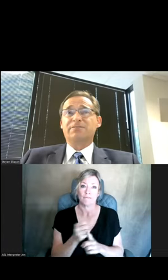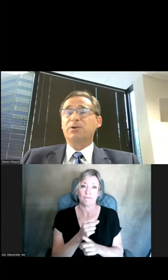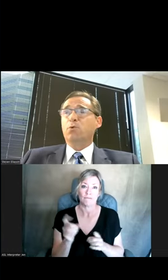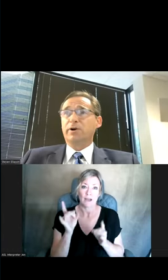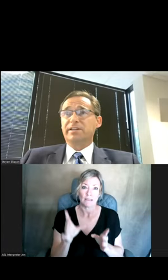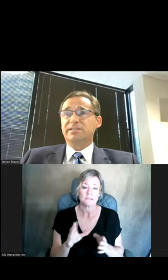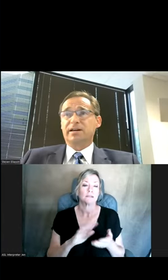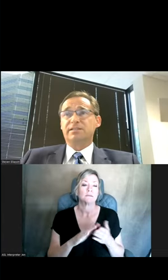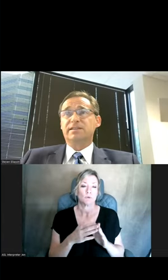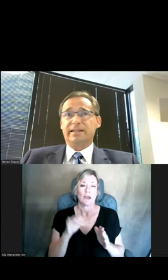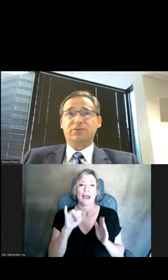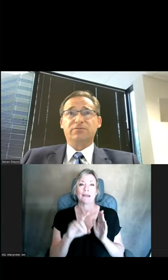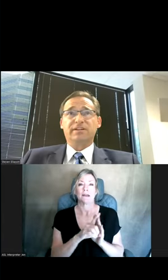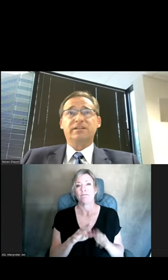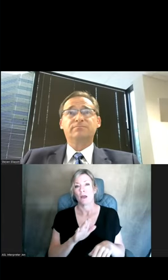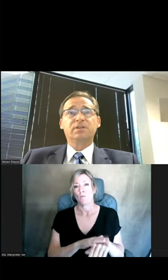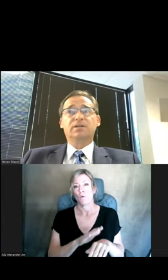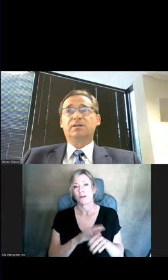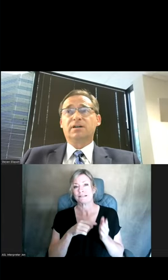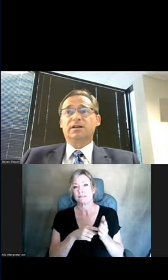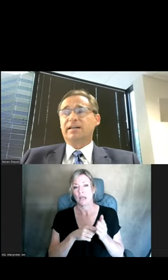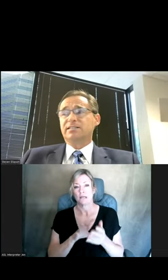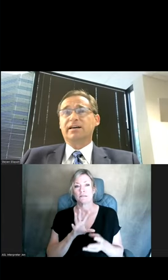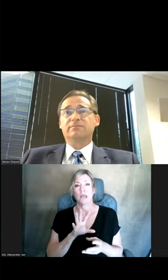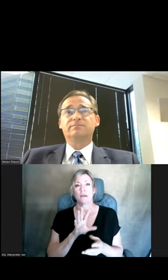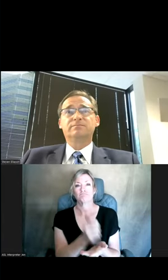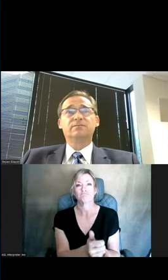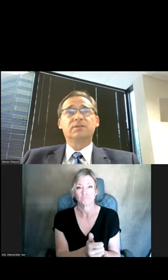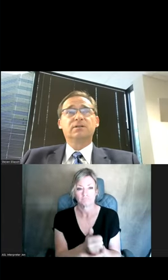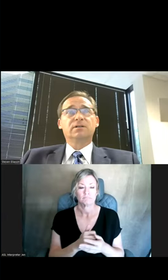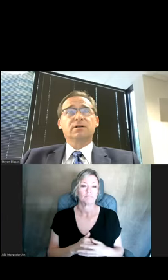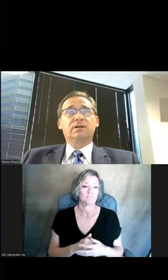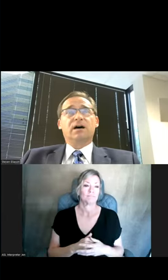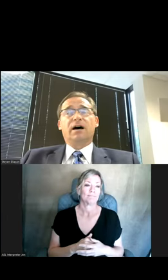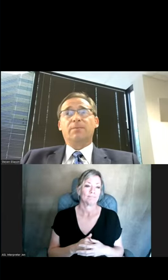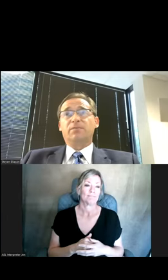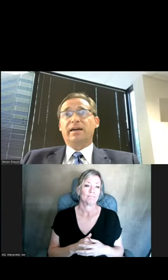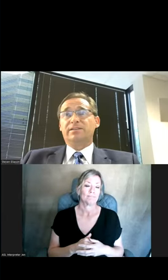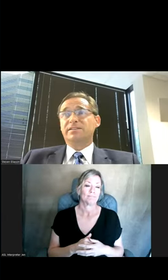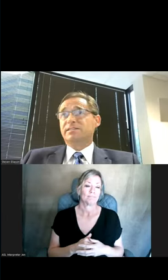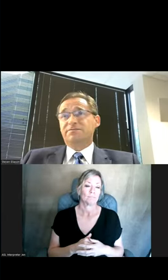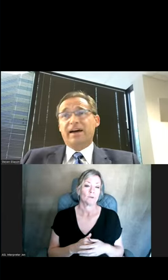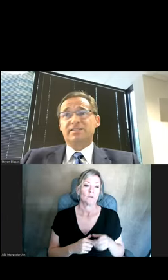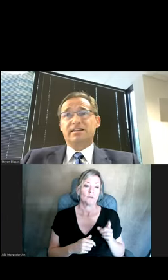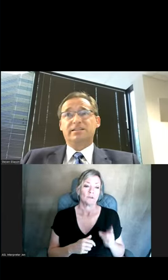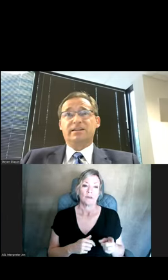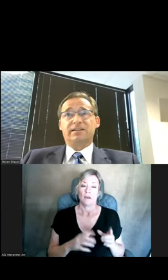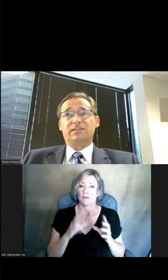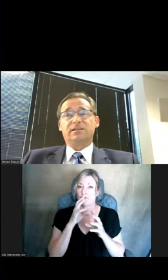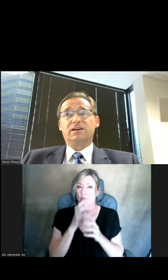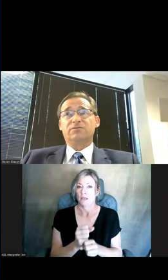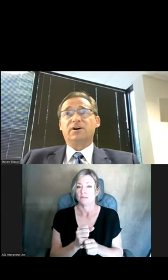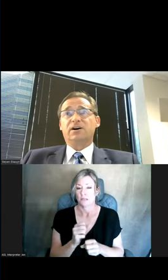identify warning signs and intervene. Next slide. And this is fascinating